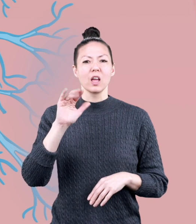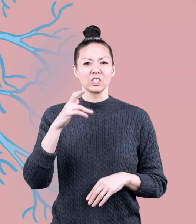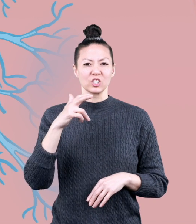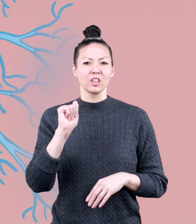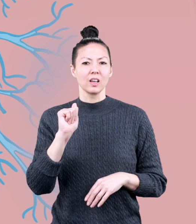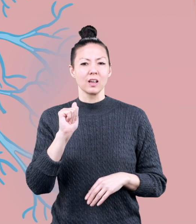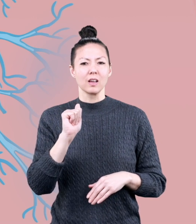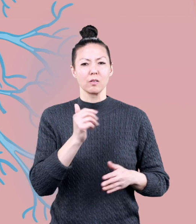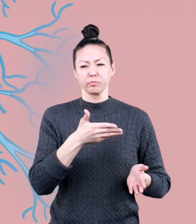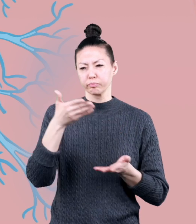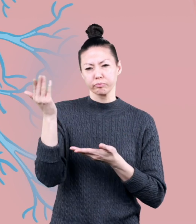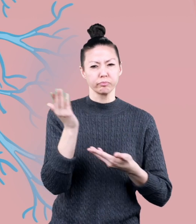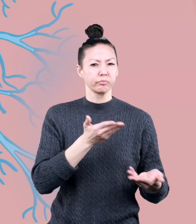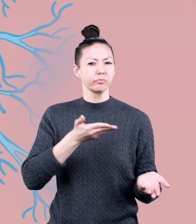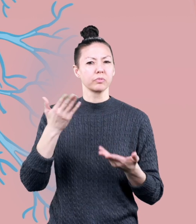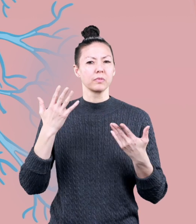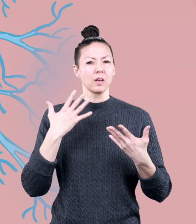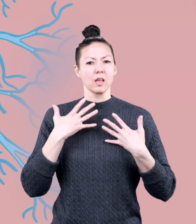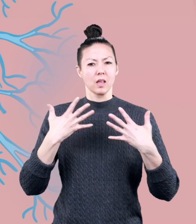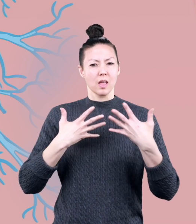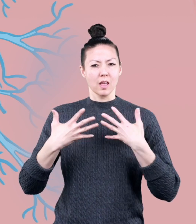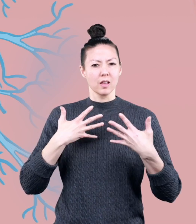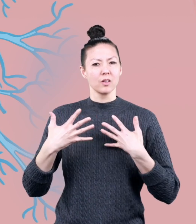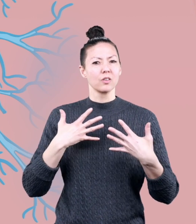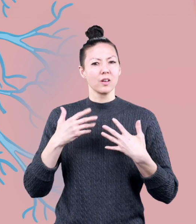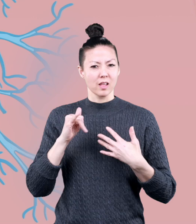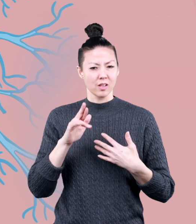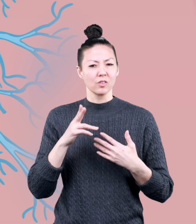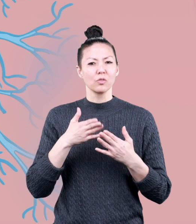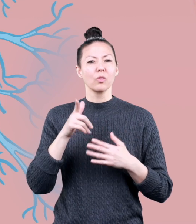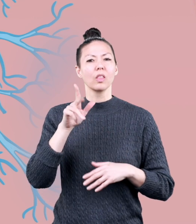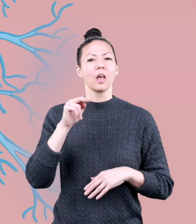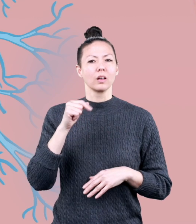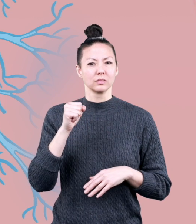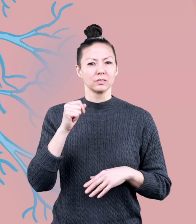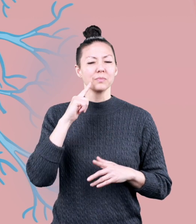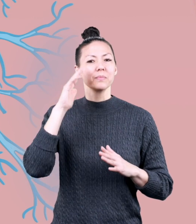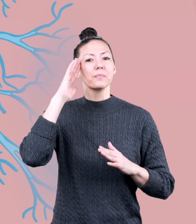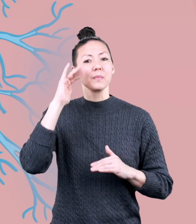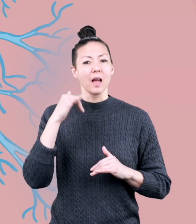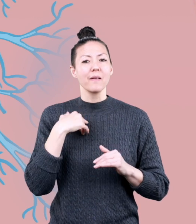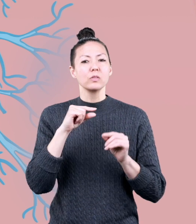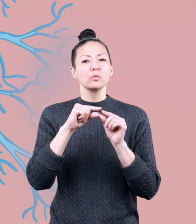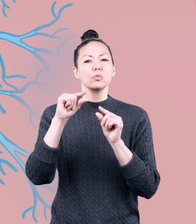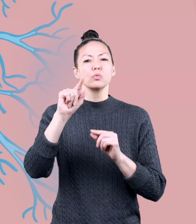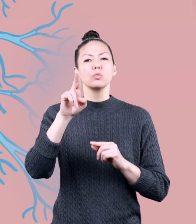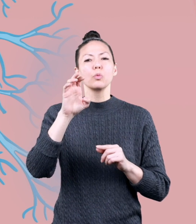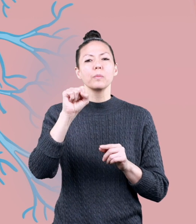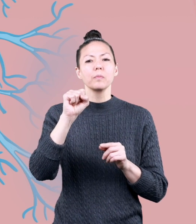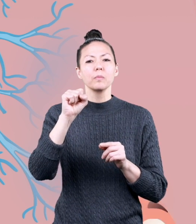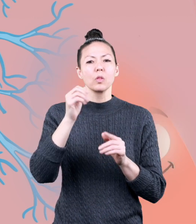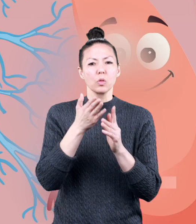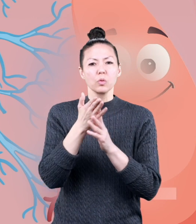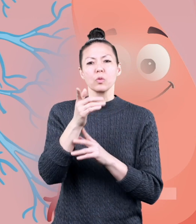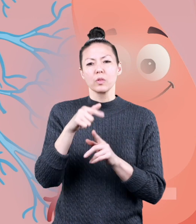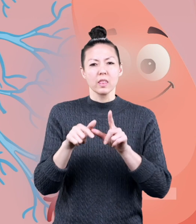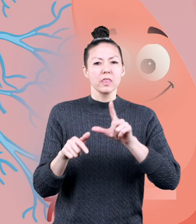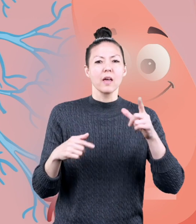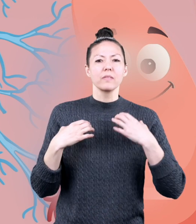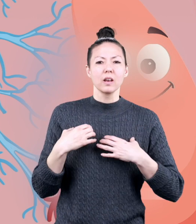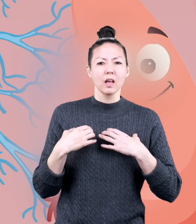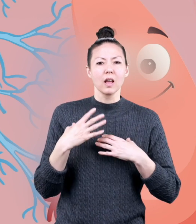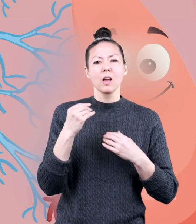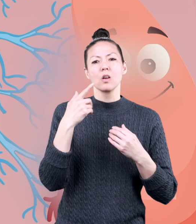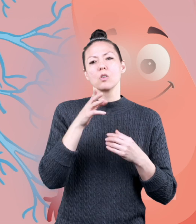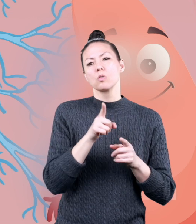trachea and carry air into the lungs. As you might expect, one of the tubes goes to the left